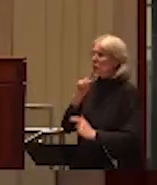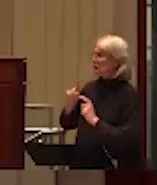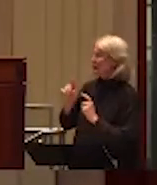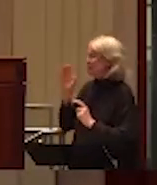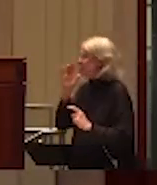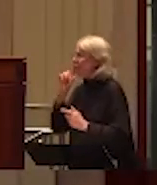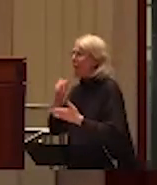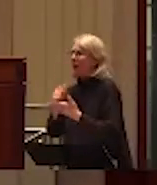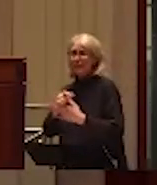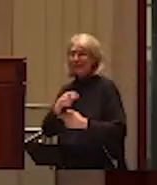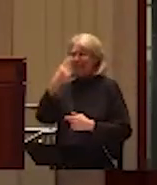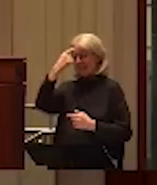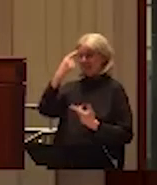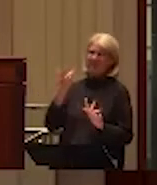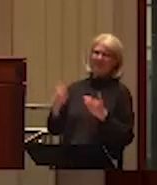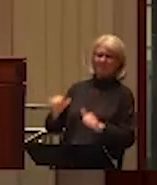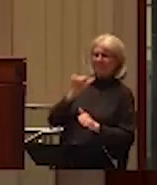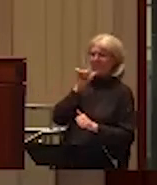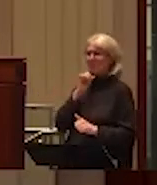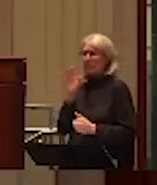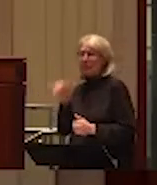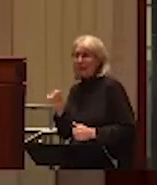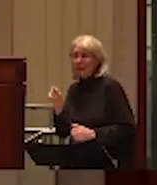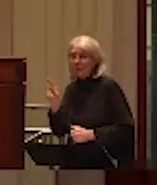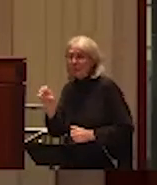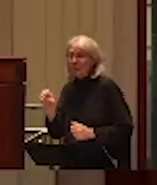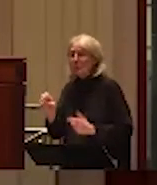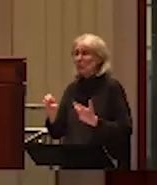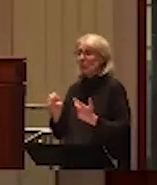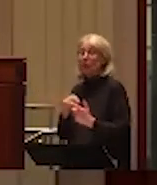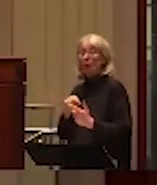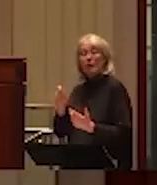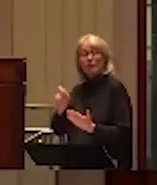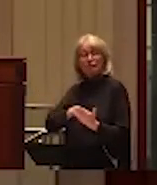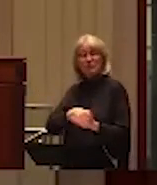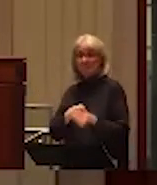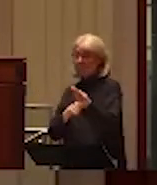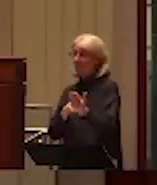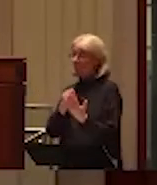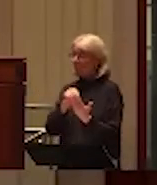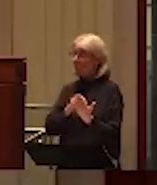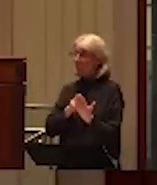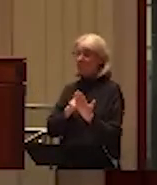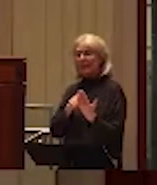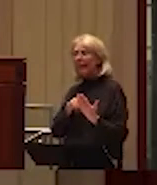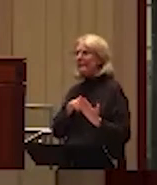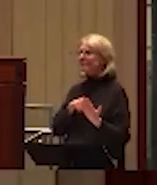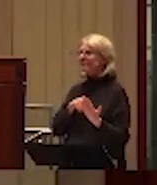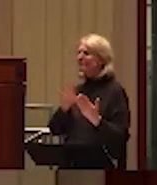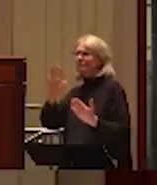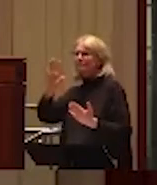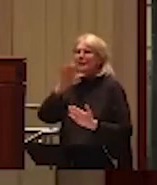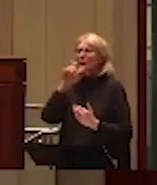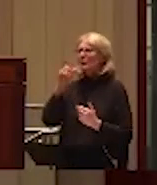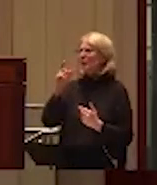happens to the abuse, even on the general social survey on victimization. One of the reasons why they didn't ever contact any help, try to